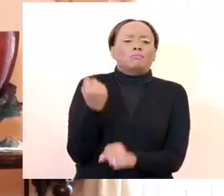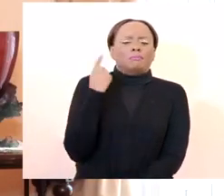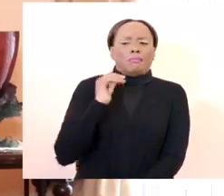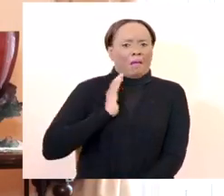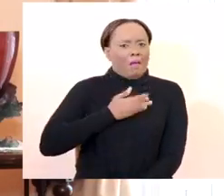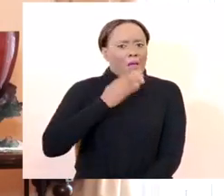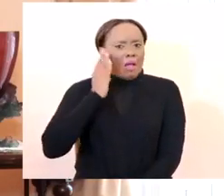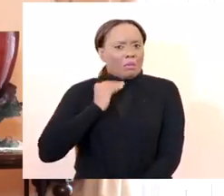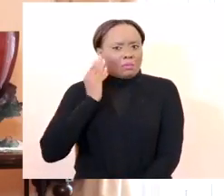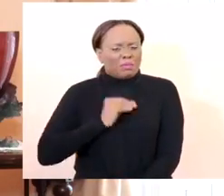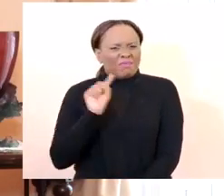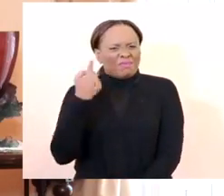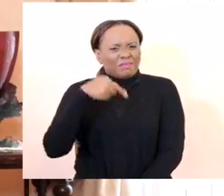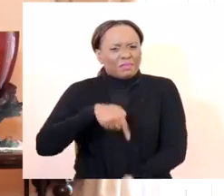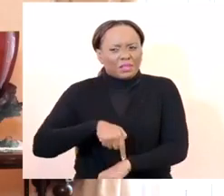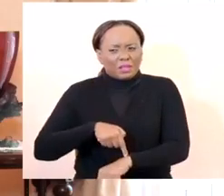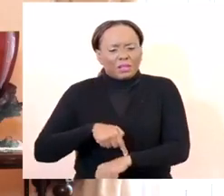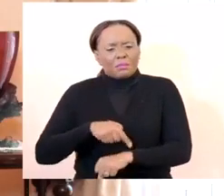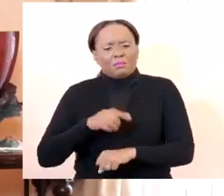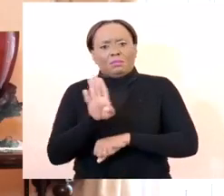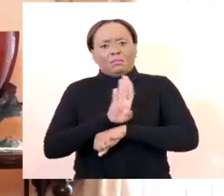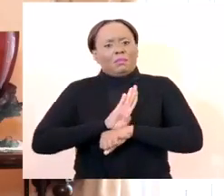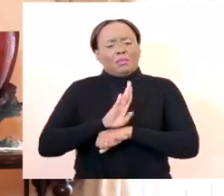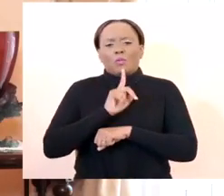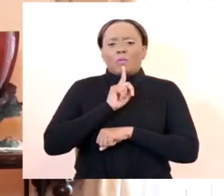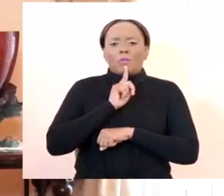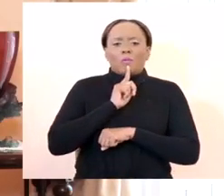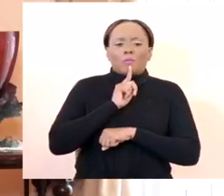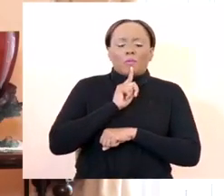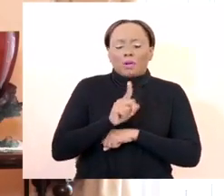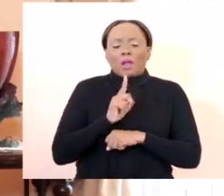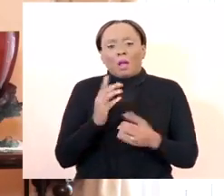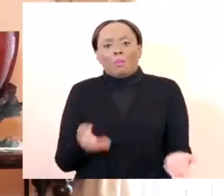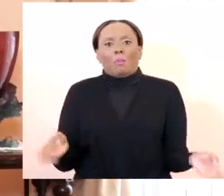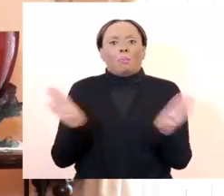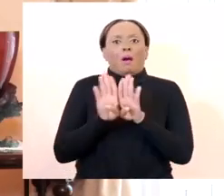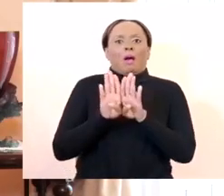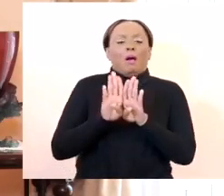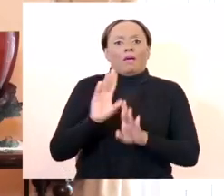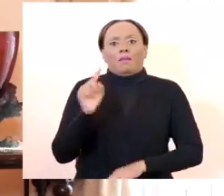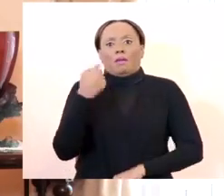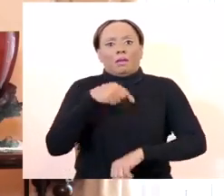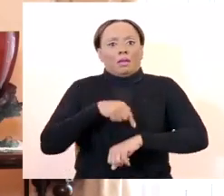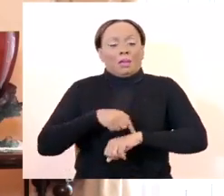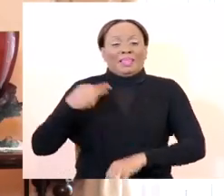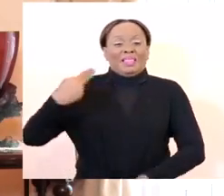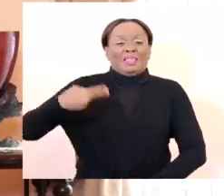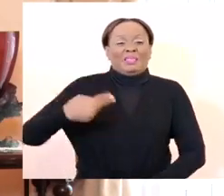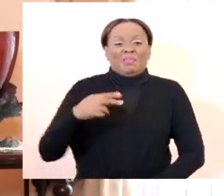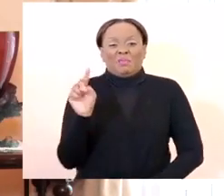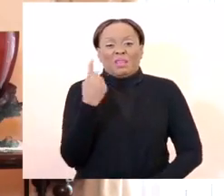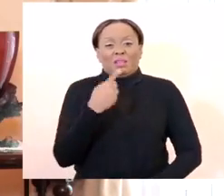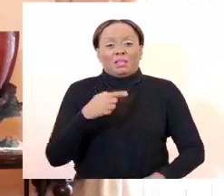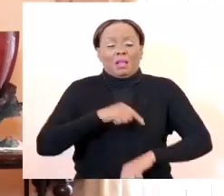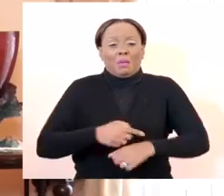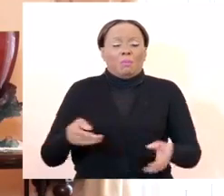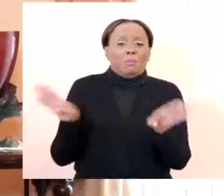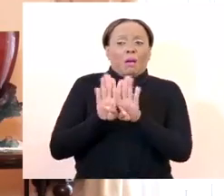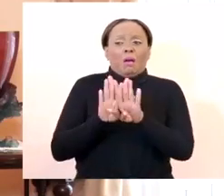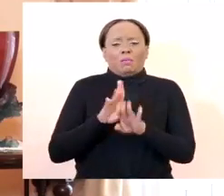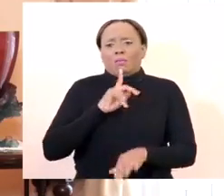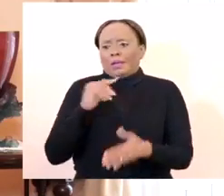time that we've ever had to take our country into a period of shutdown, and a lot of it was new to us.